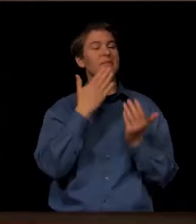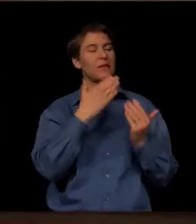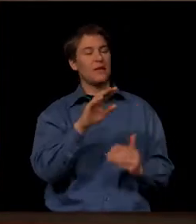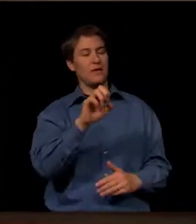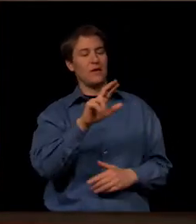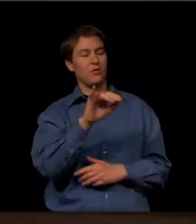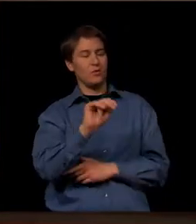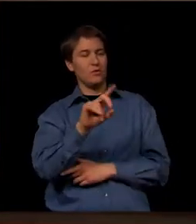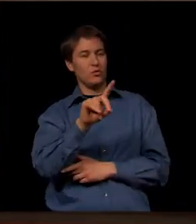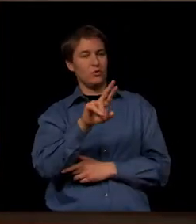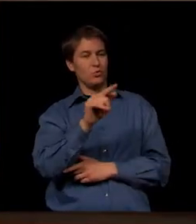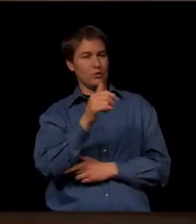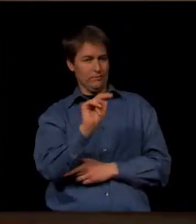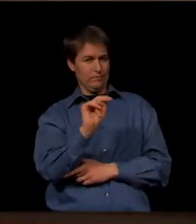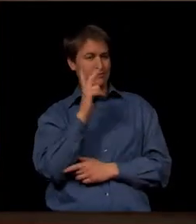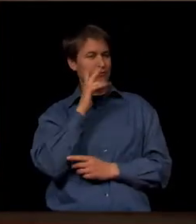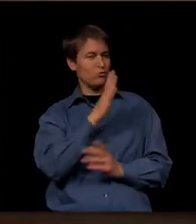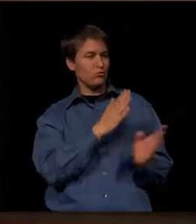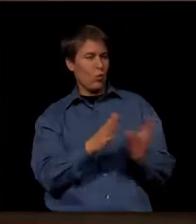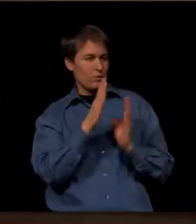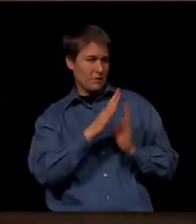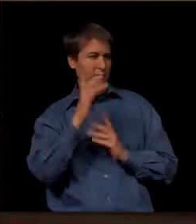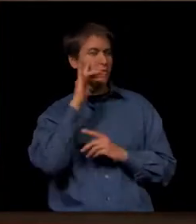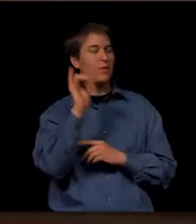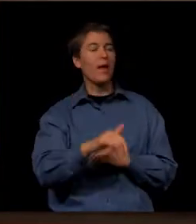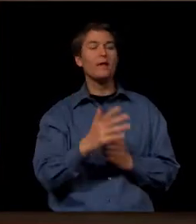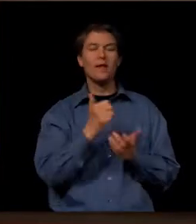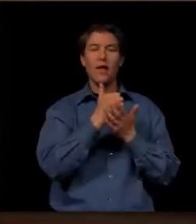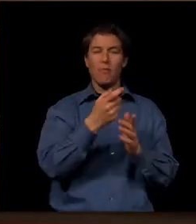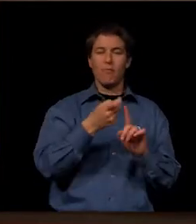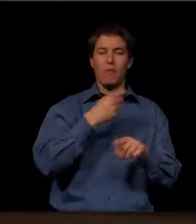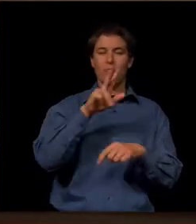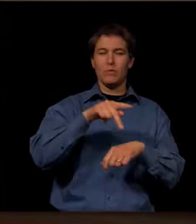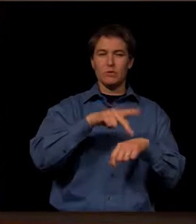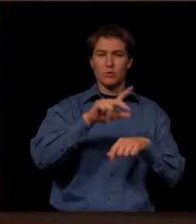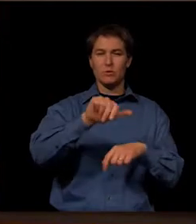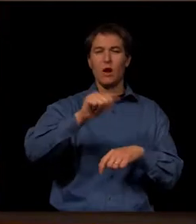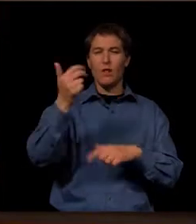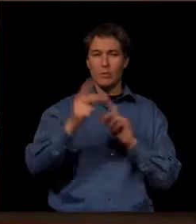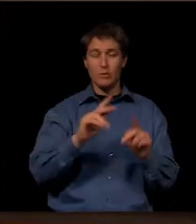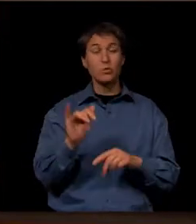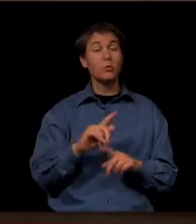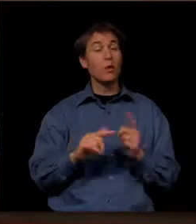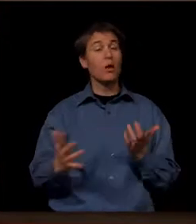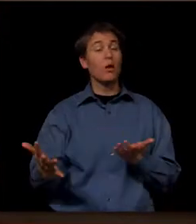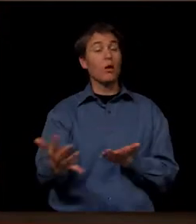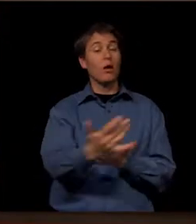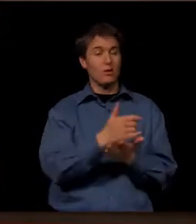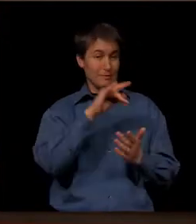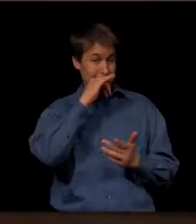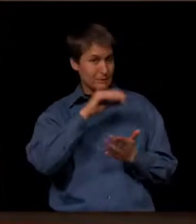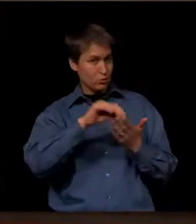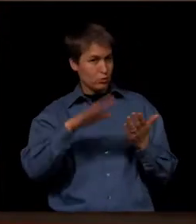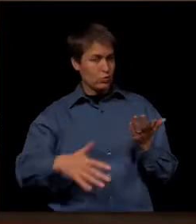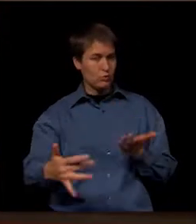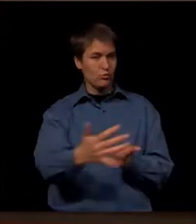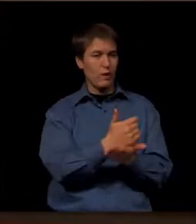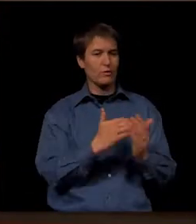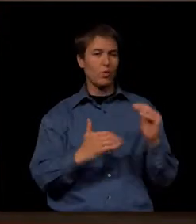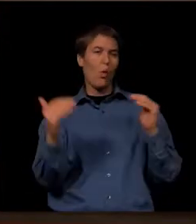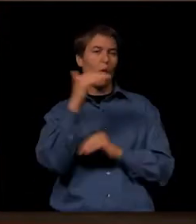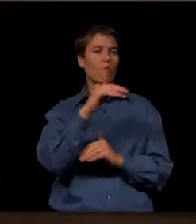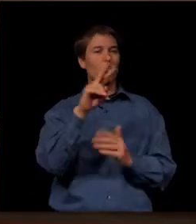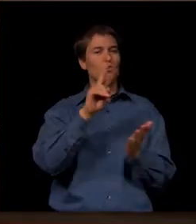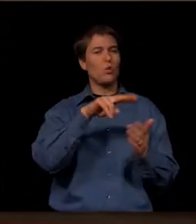organization of that on behalf of that group with the help of principals and a lot of others. But we have raised, our kids have raised over $22,000,